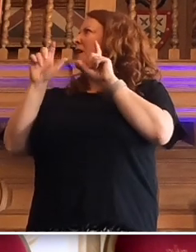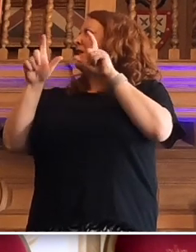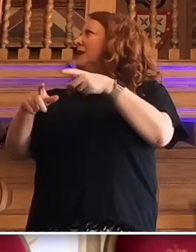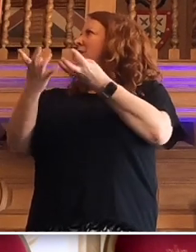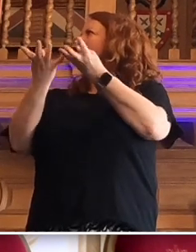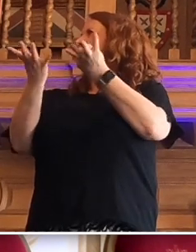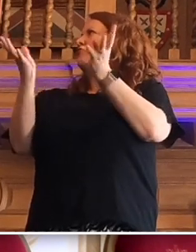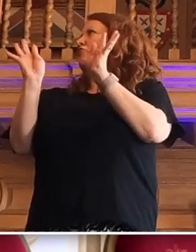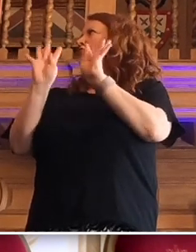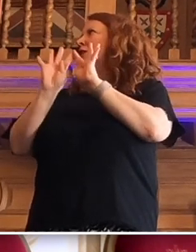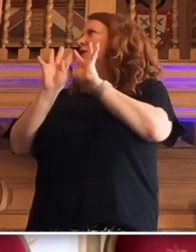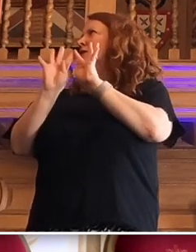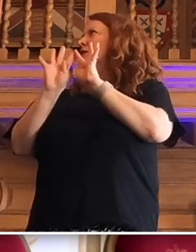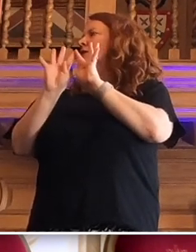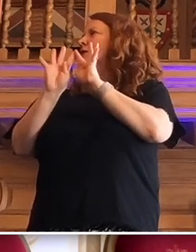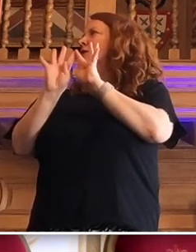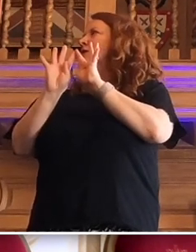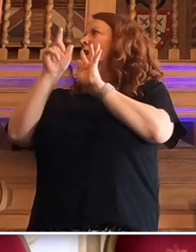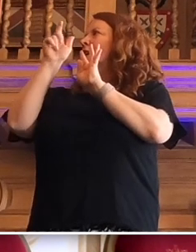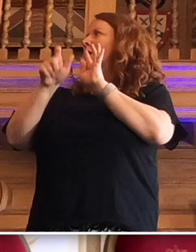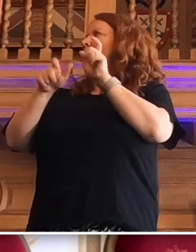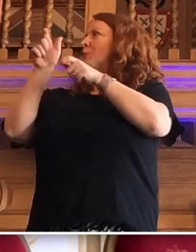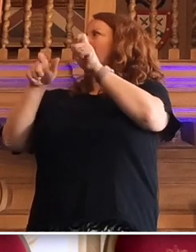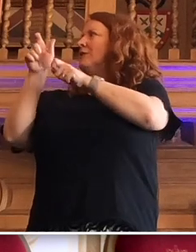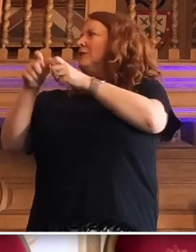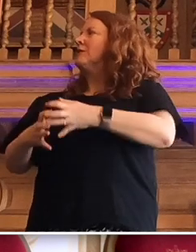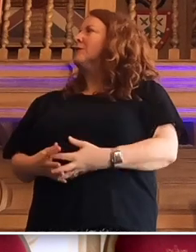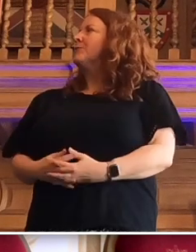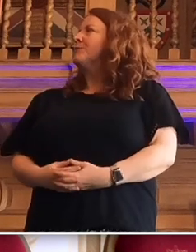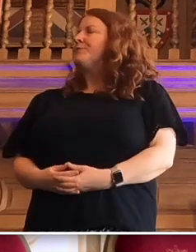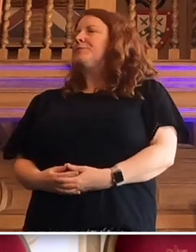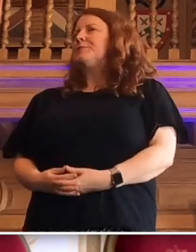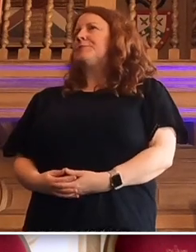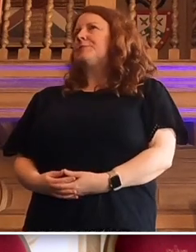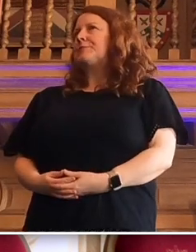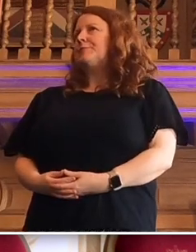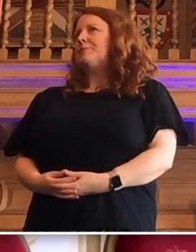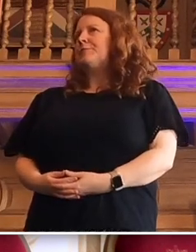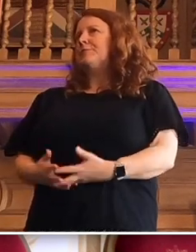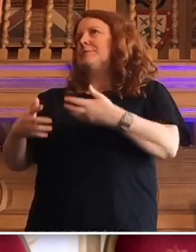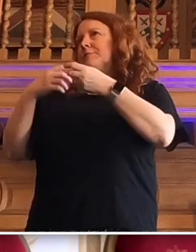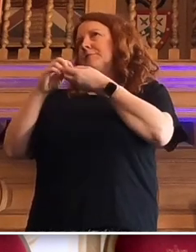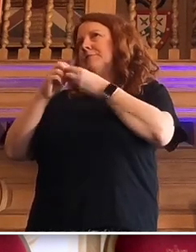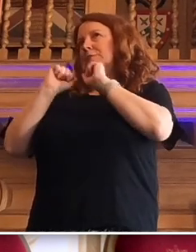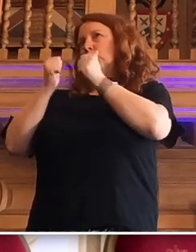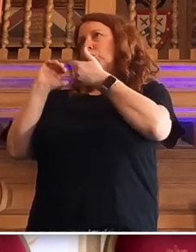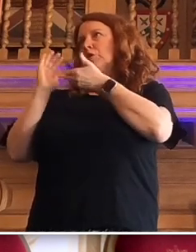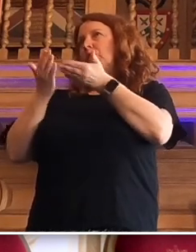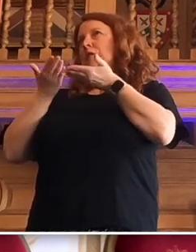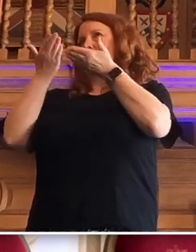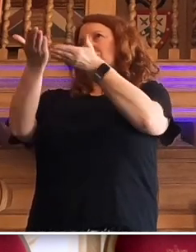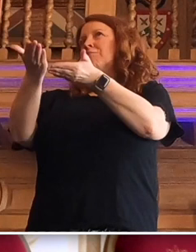and delivering good services for the people who use that service, for the population that is being